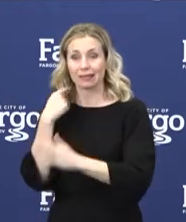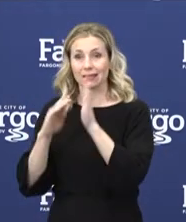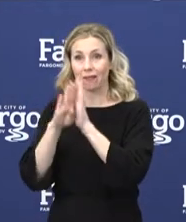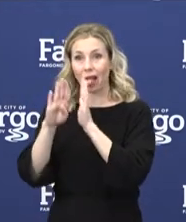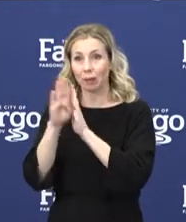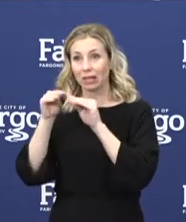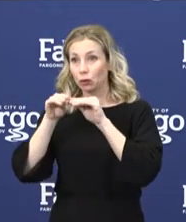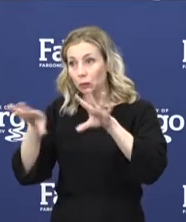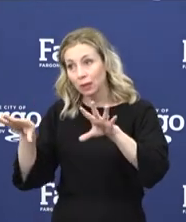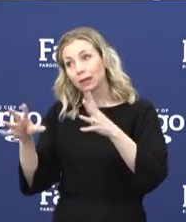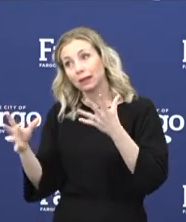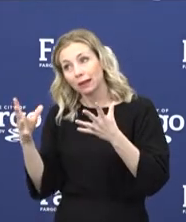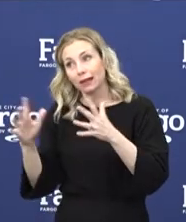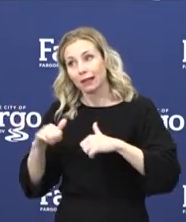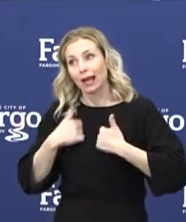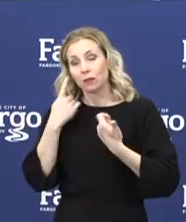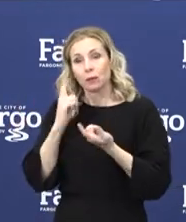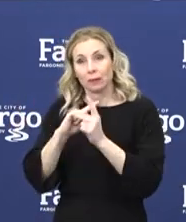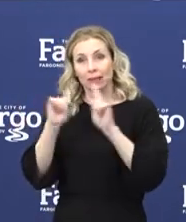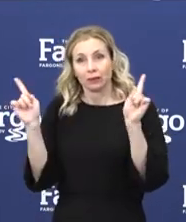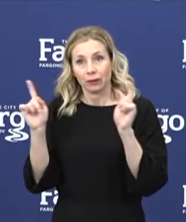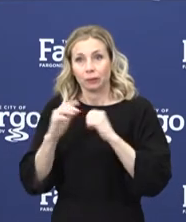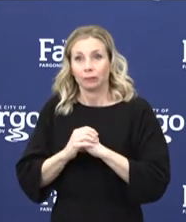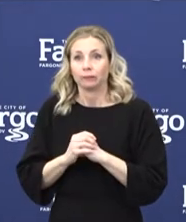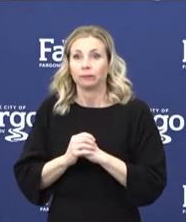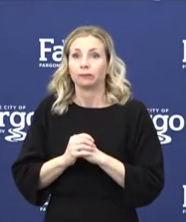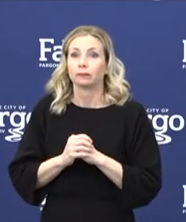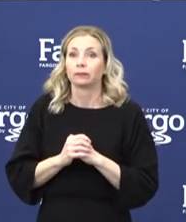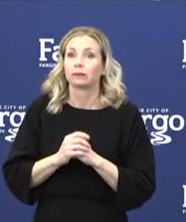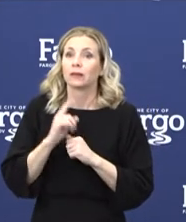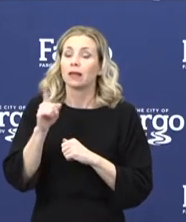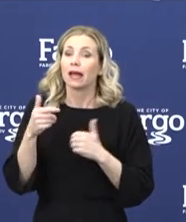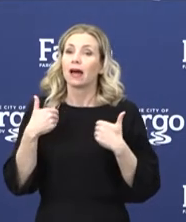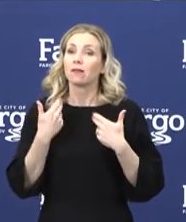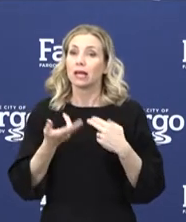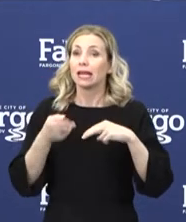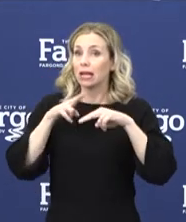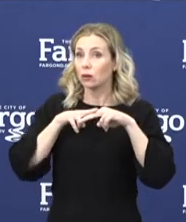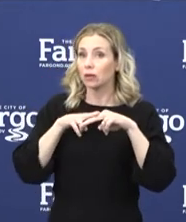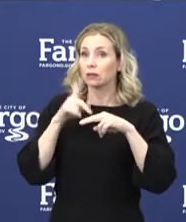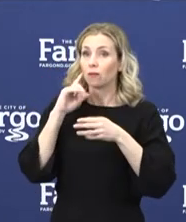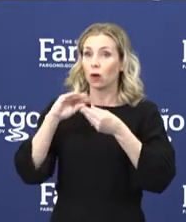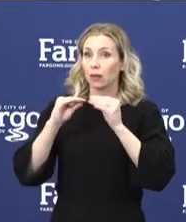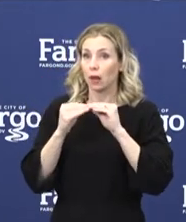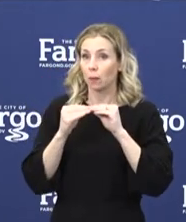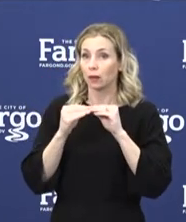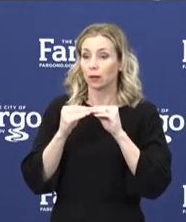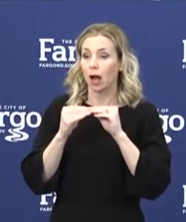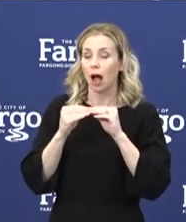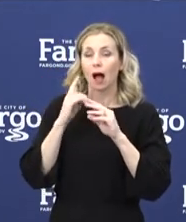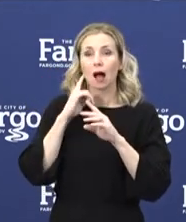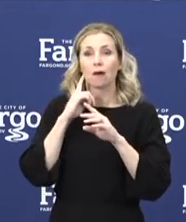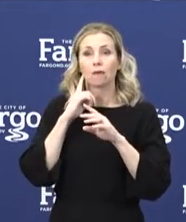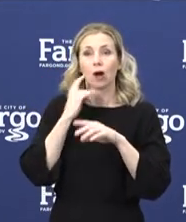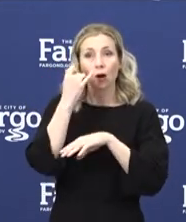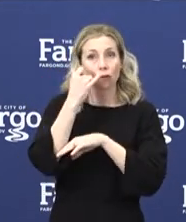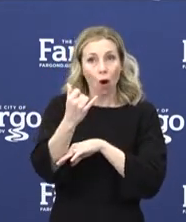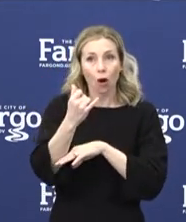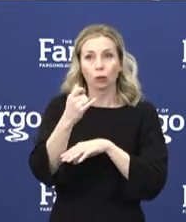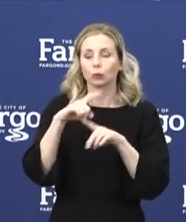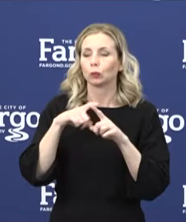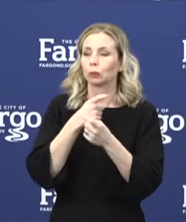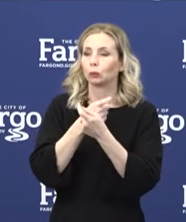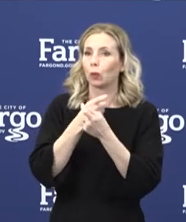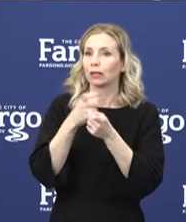mention the CDC poison control recommendations. There's been an increase in the number of calls to our poison control centers.